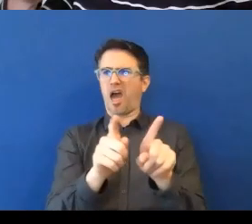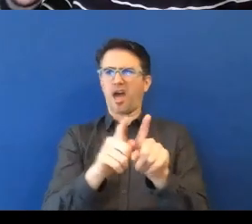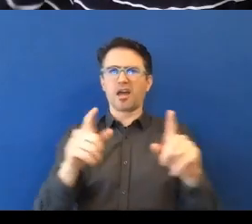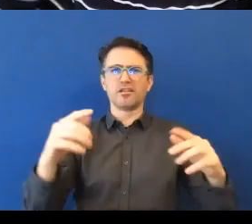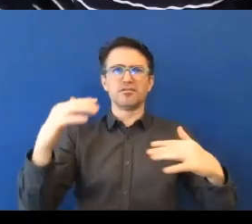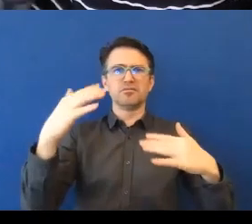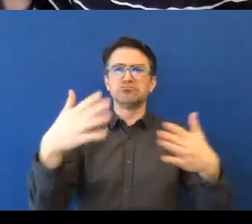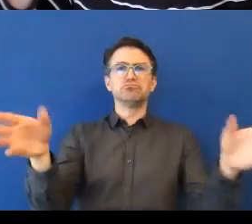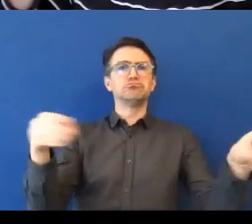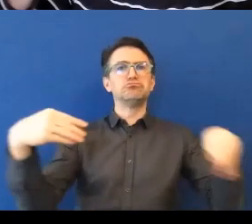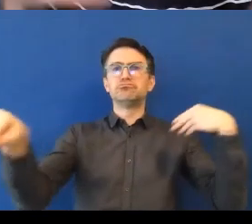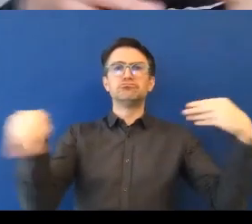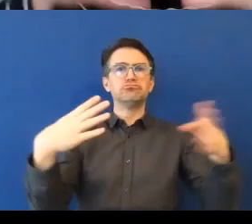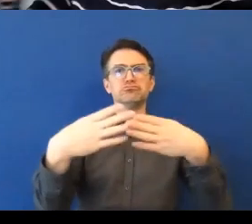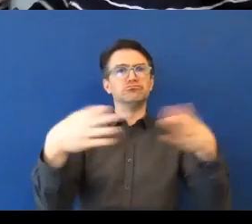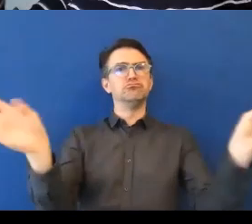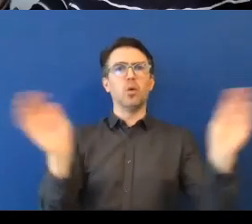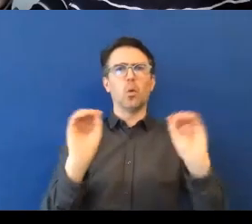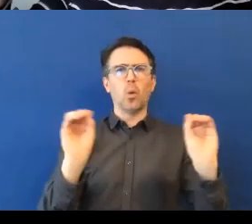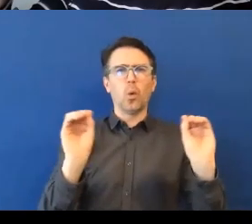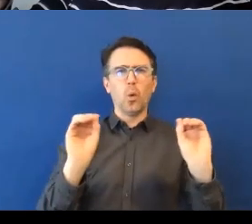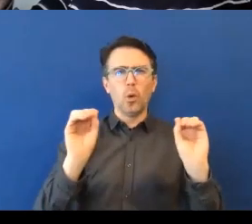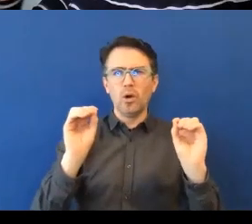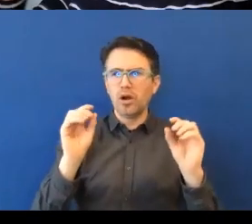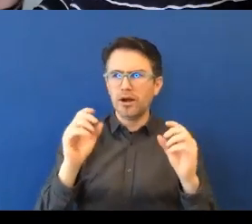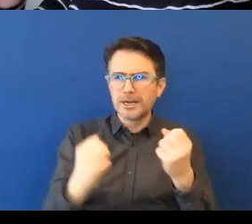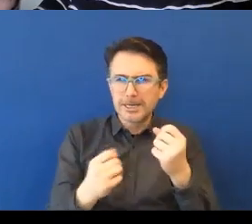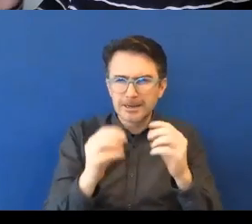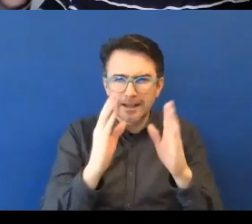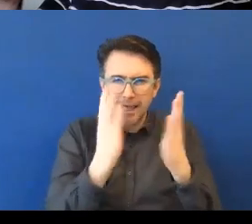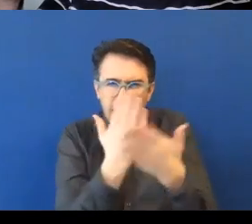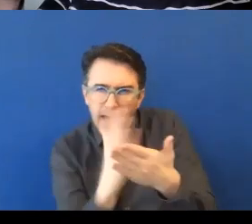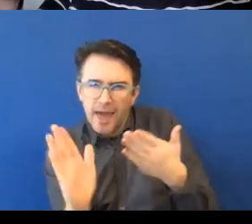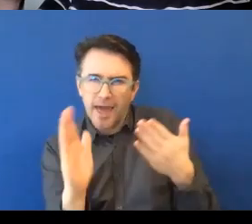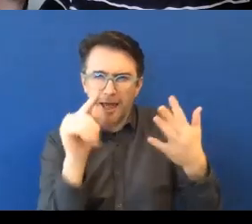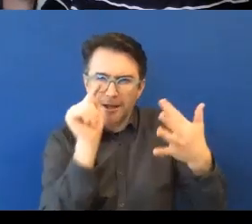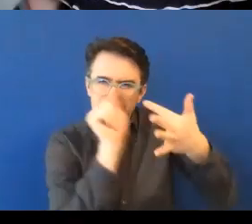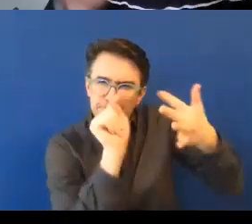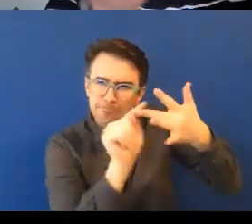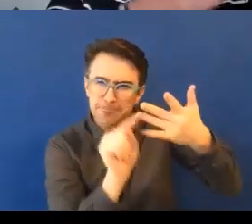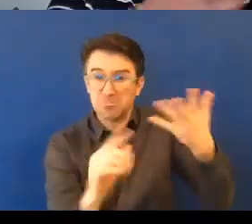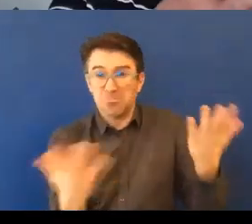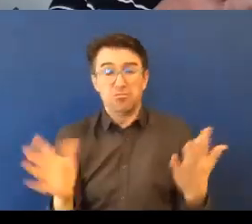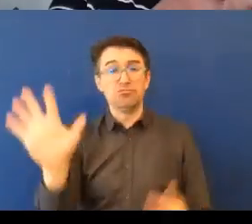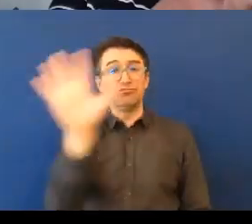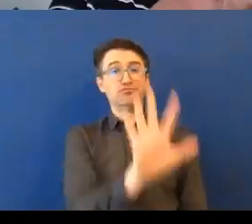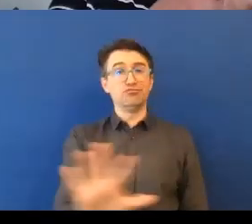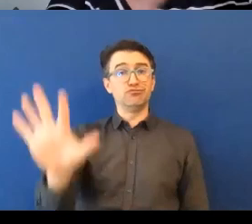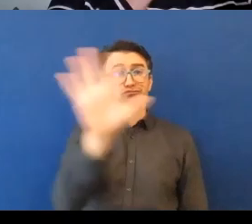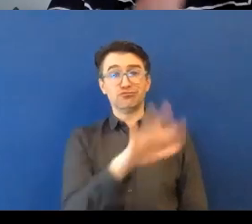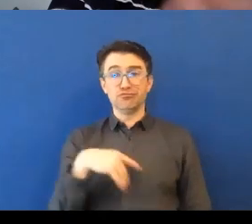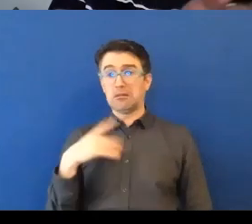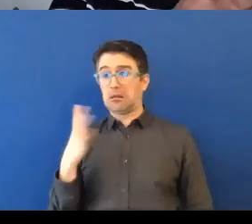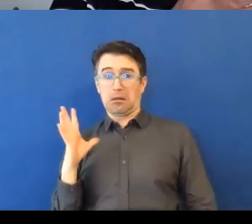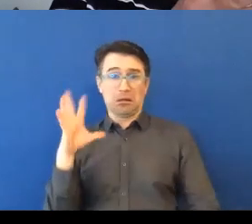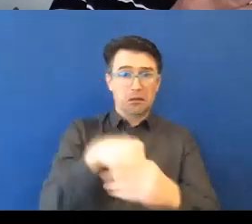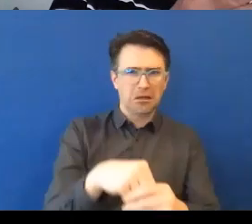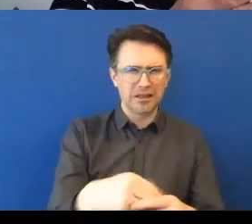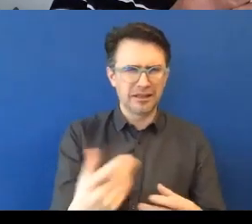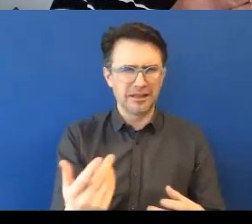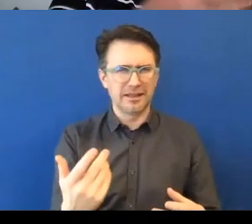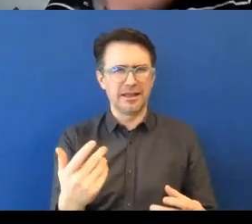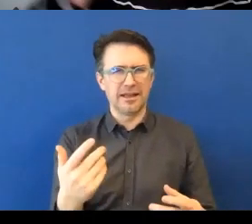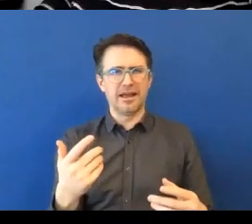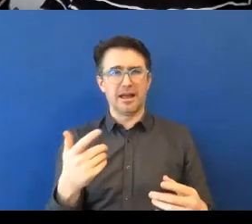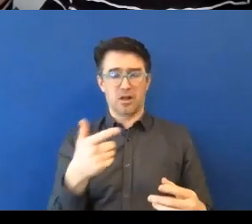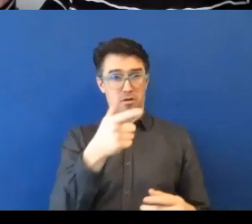But you're doing it in a very targeted way. But it's still quite broad. The worry that autism at work programs are too narrow, when we're only targeting